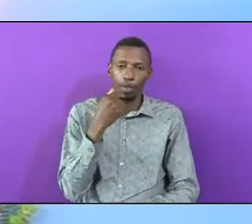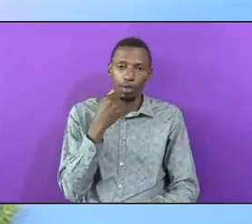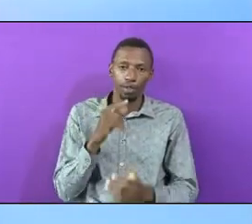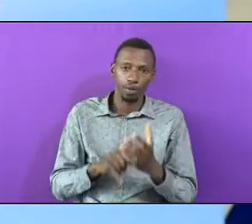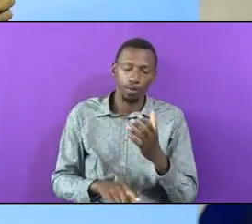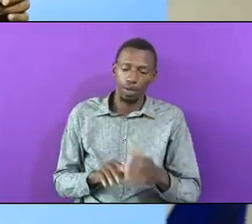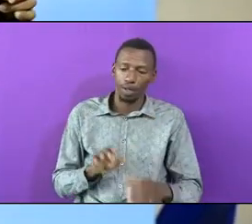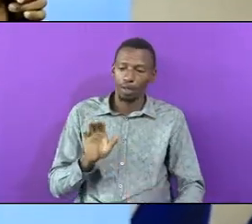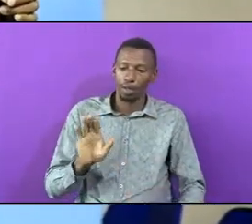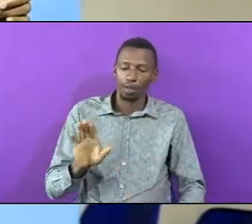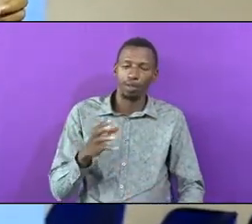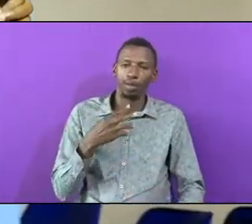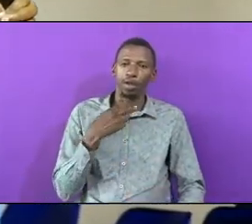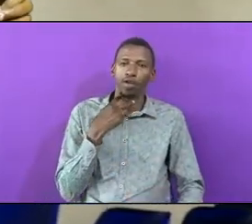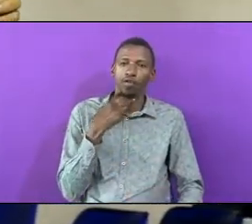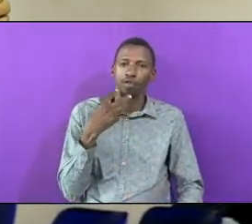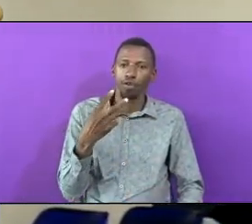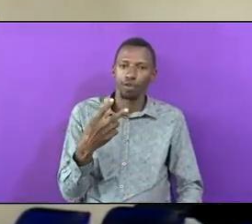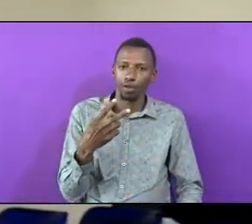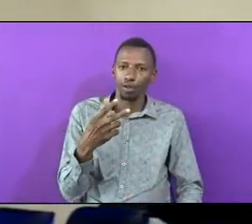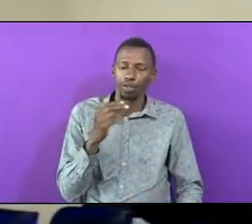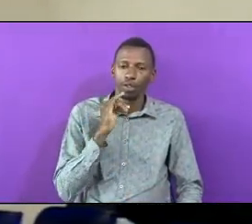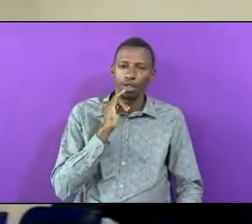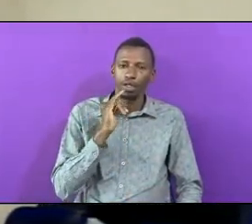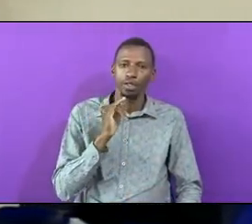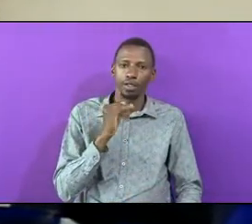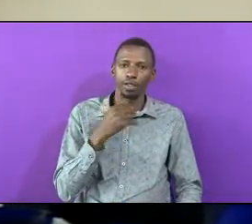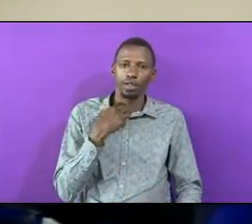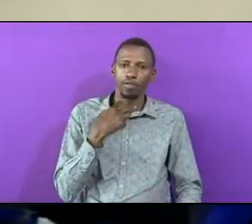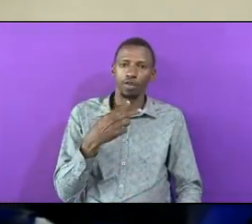Voice Is The Voice Of Jacob